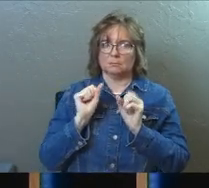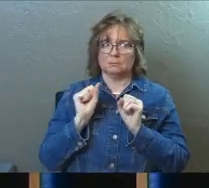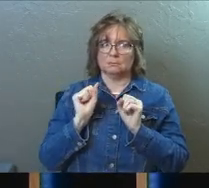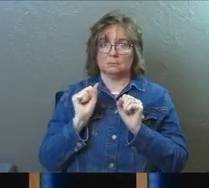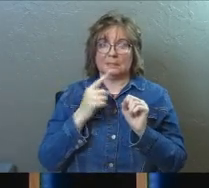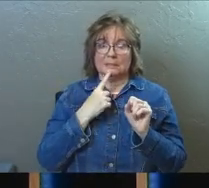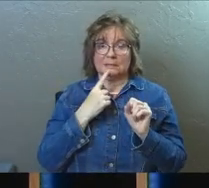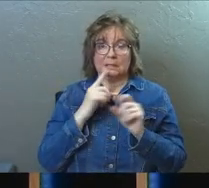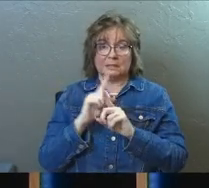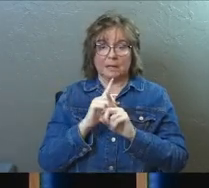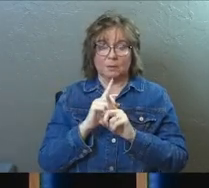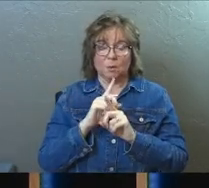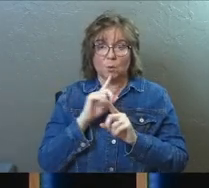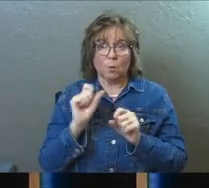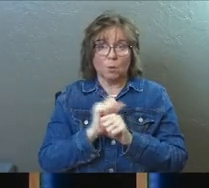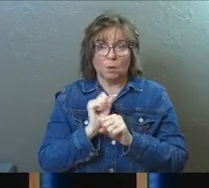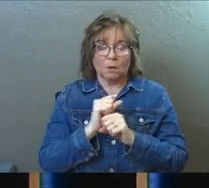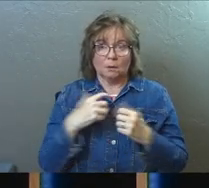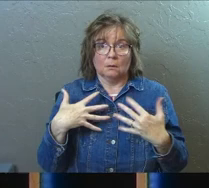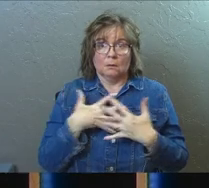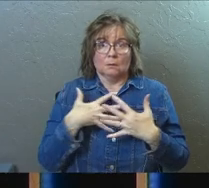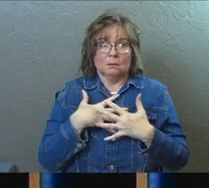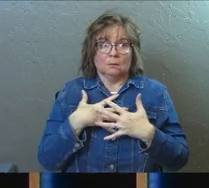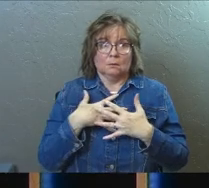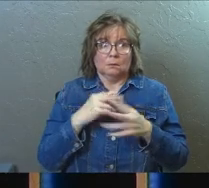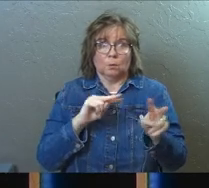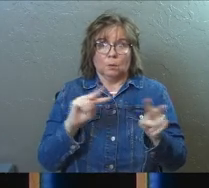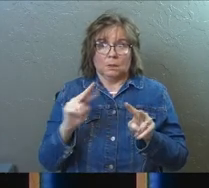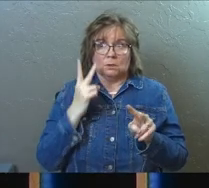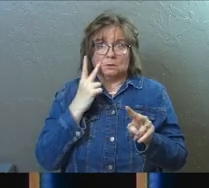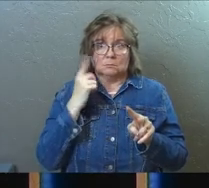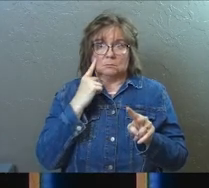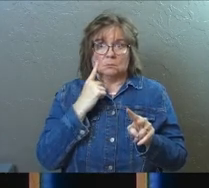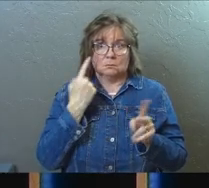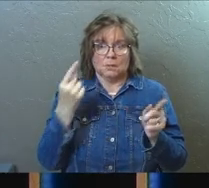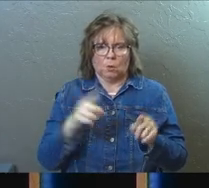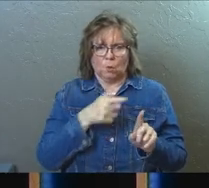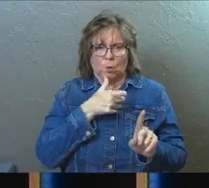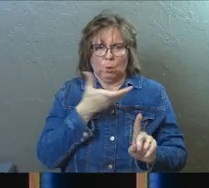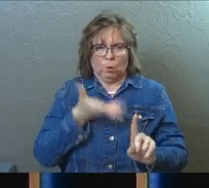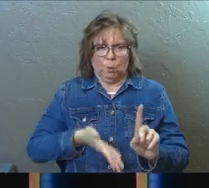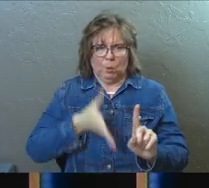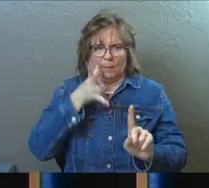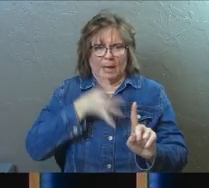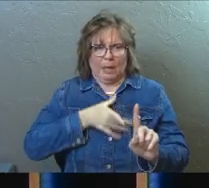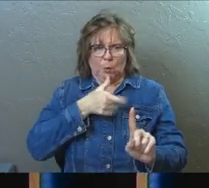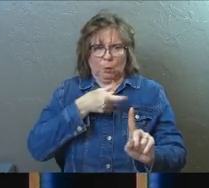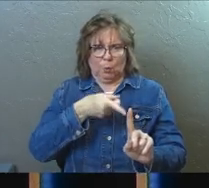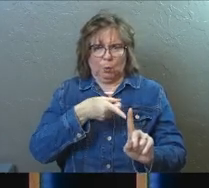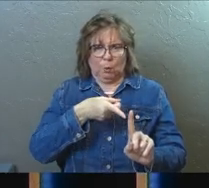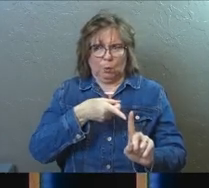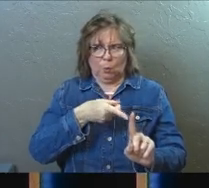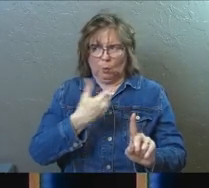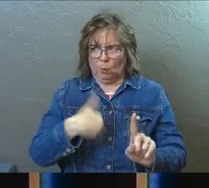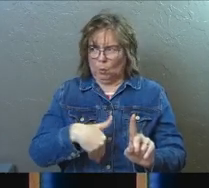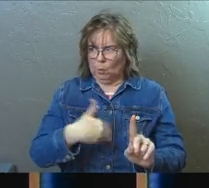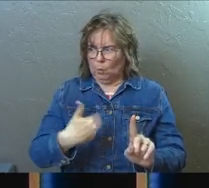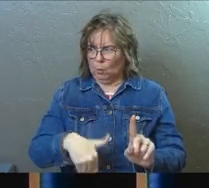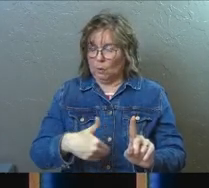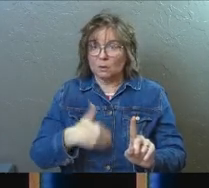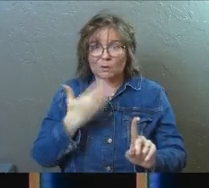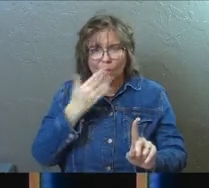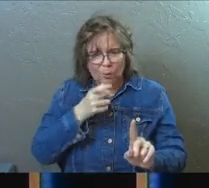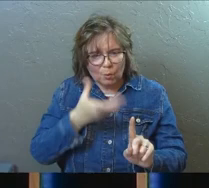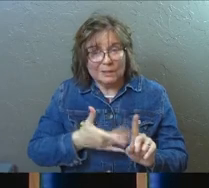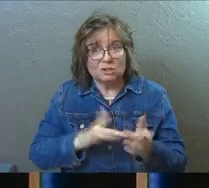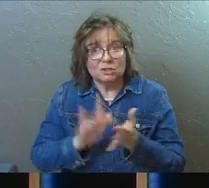four, they says the disciples were absolutely terrified when they watched this happen. Who is this man? They asked each other. It's like, well,